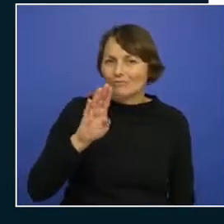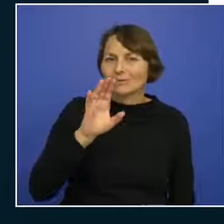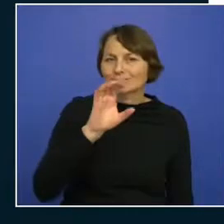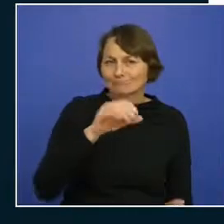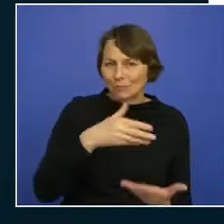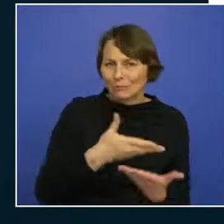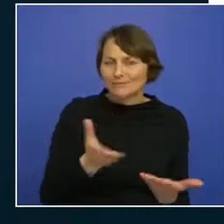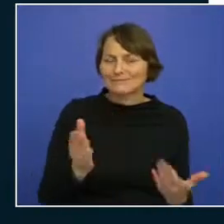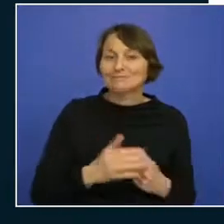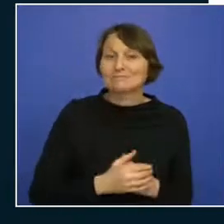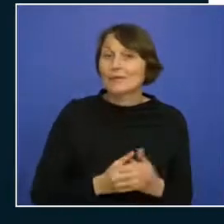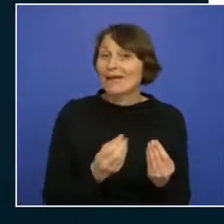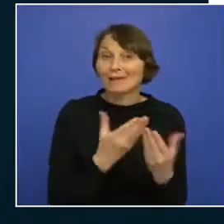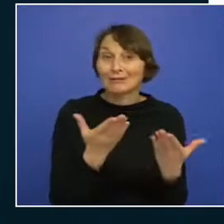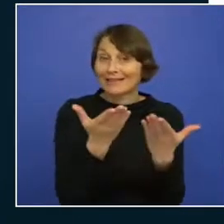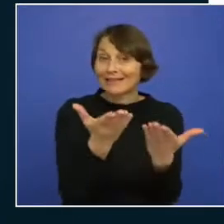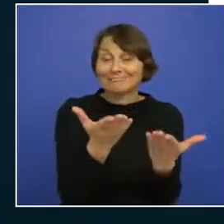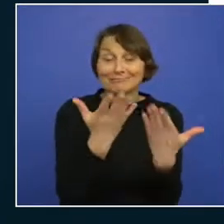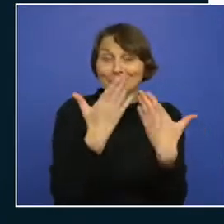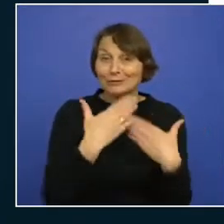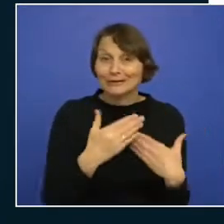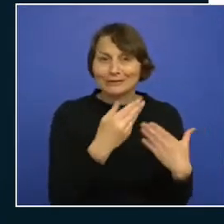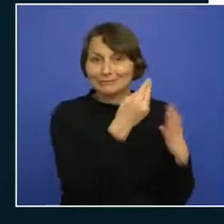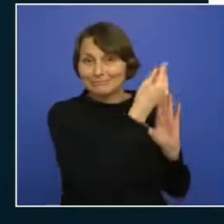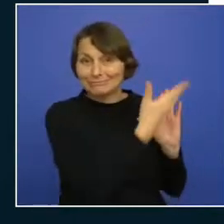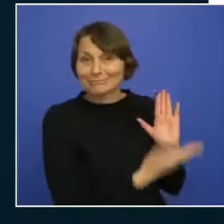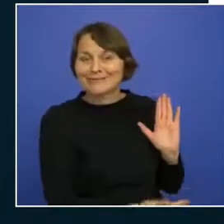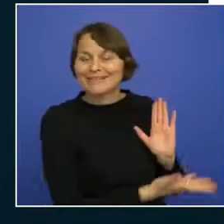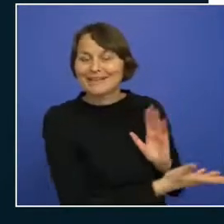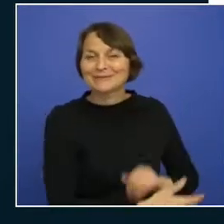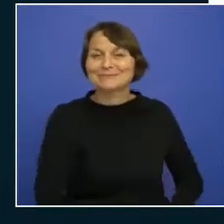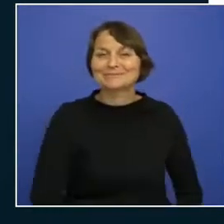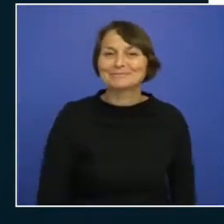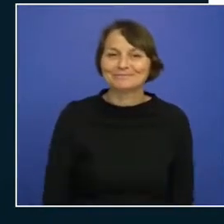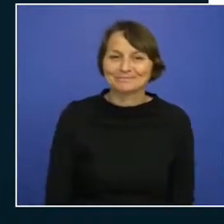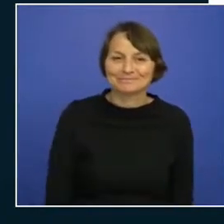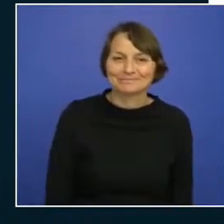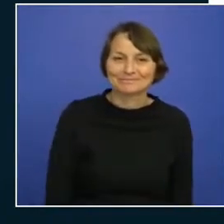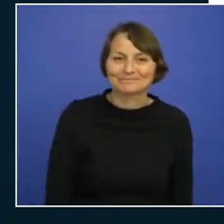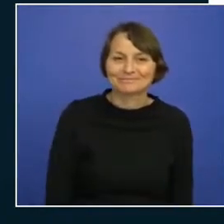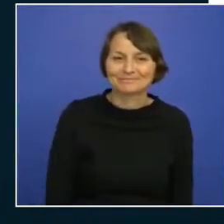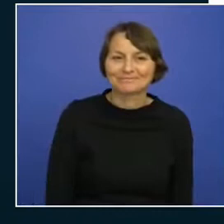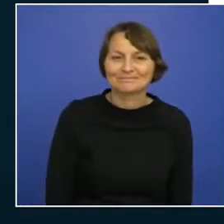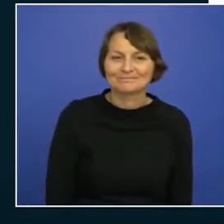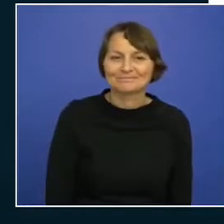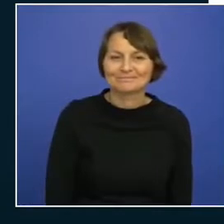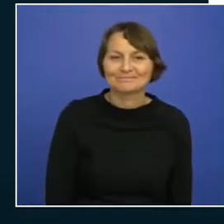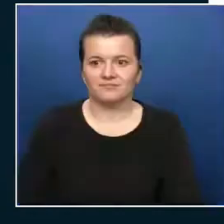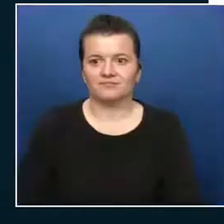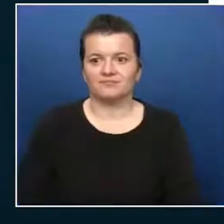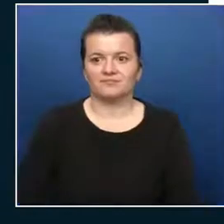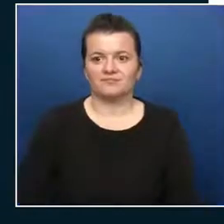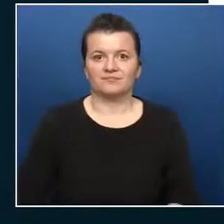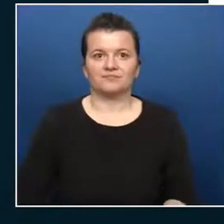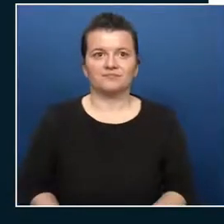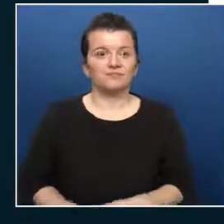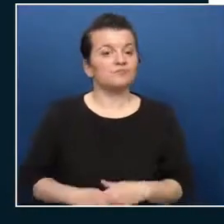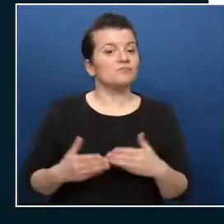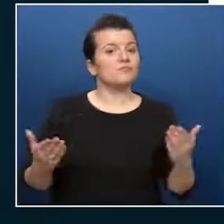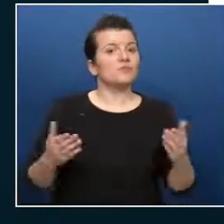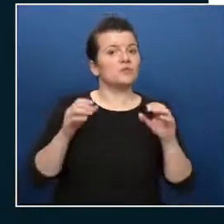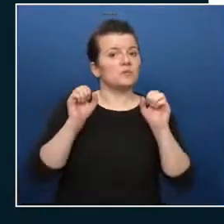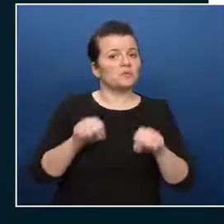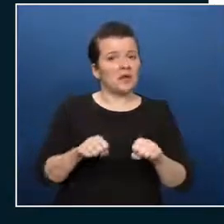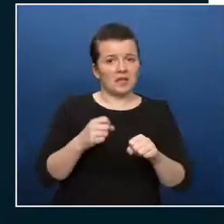so everything you need is in here so if you want to follow along or you want to do this yourself yeah you got